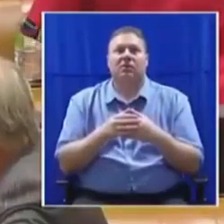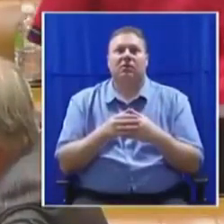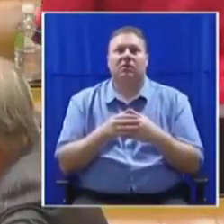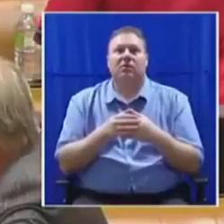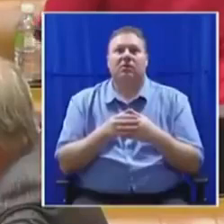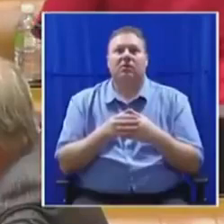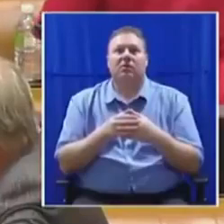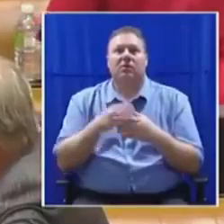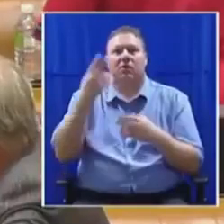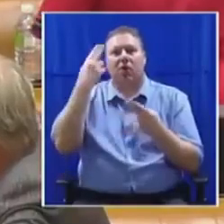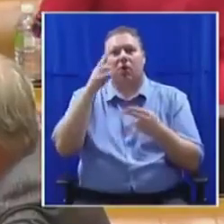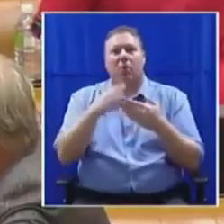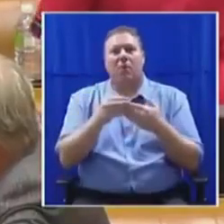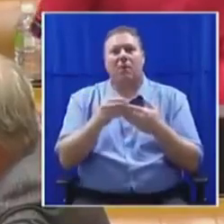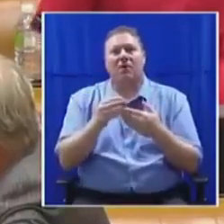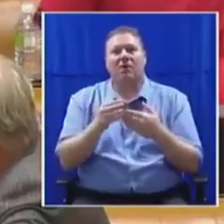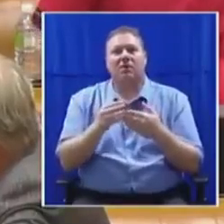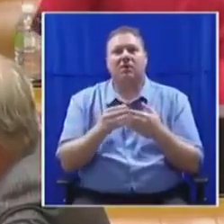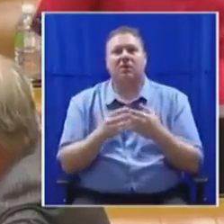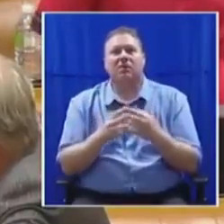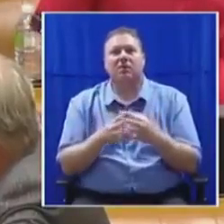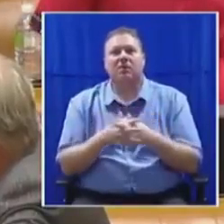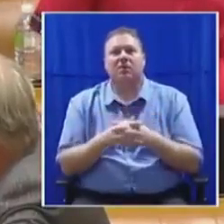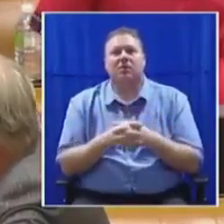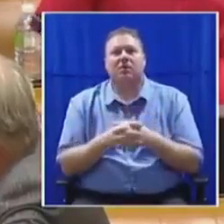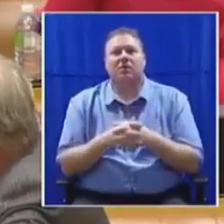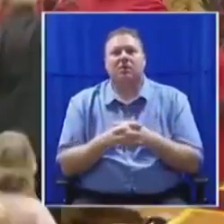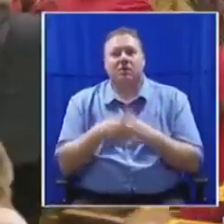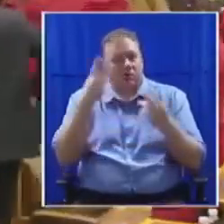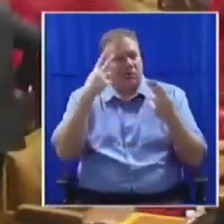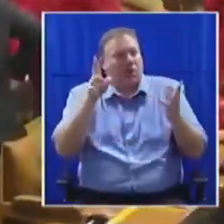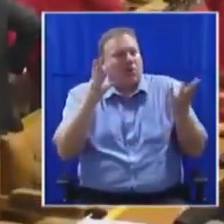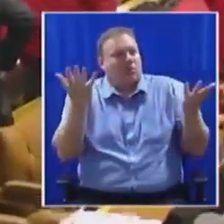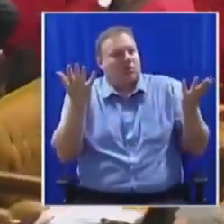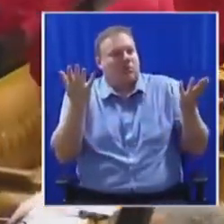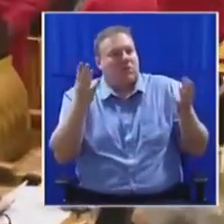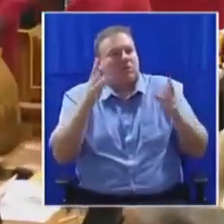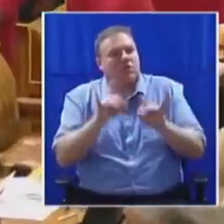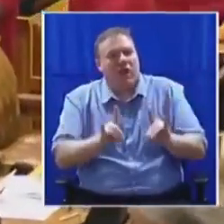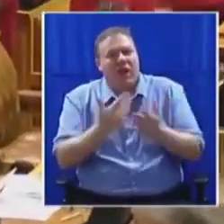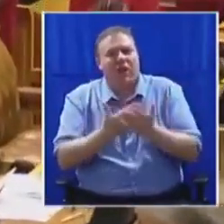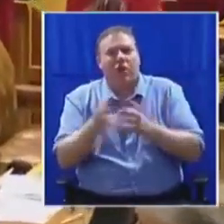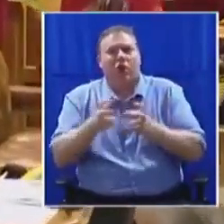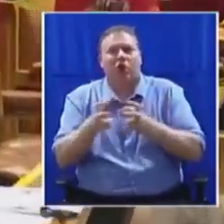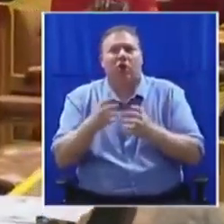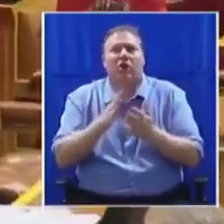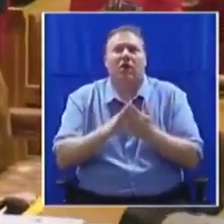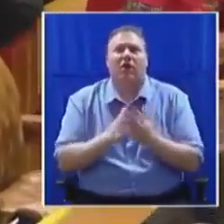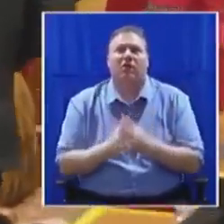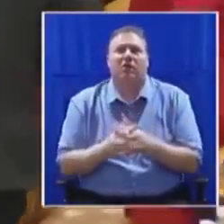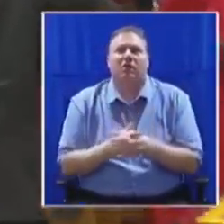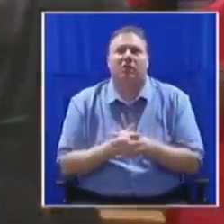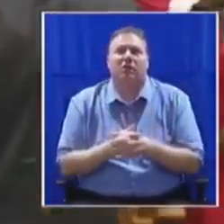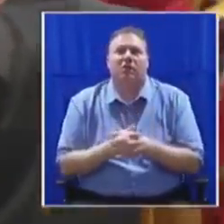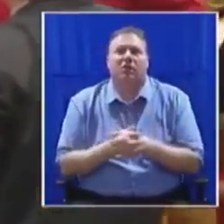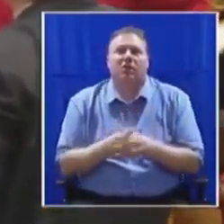Honourable members Can you get control of the house please Honourable members could you